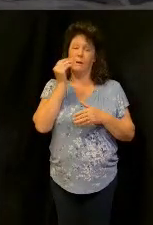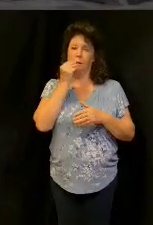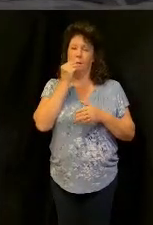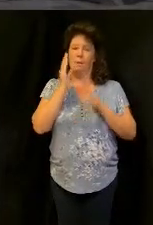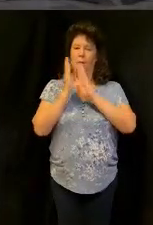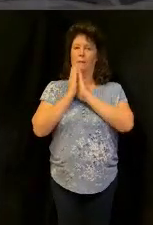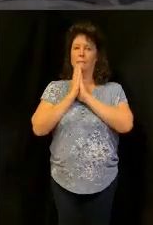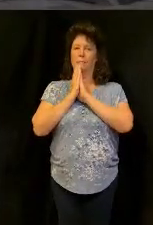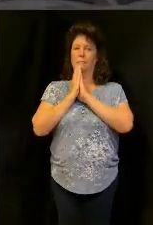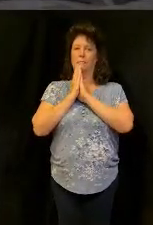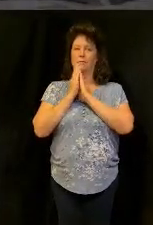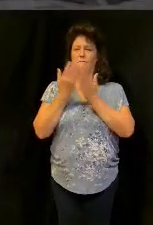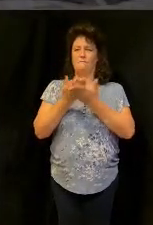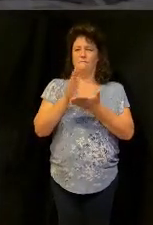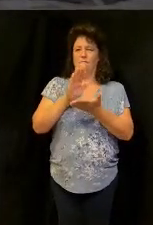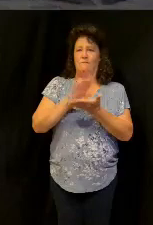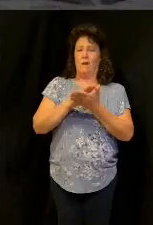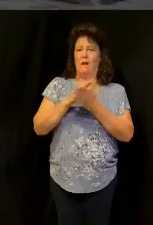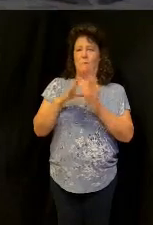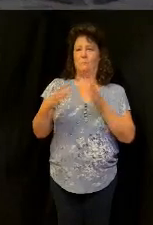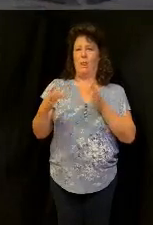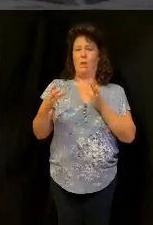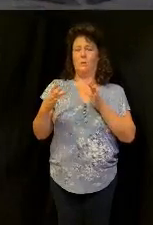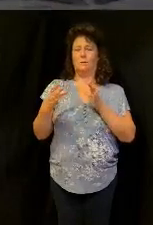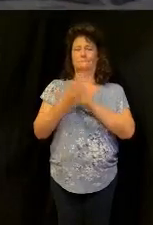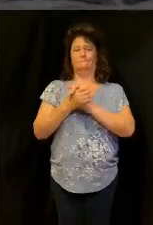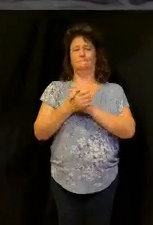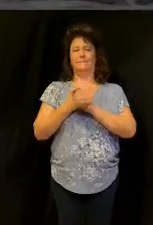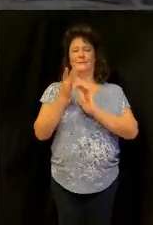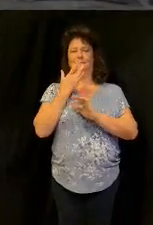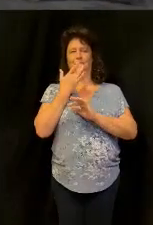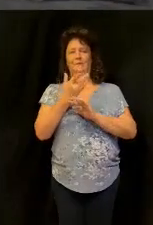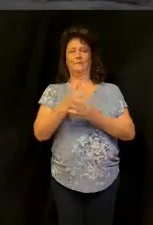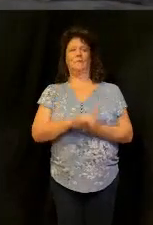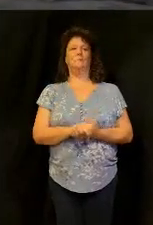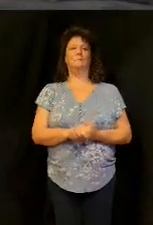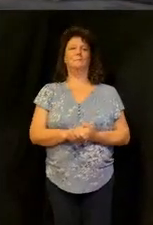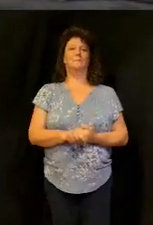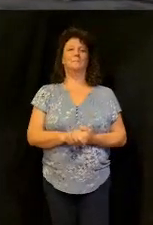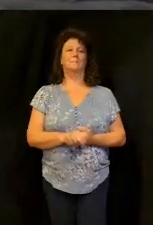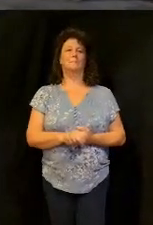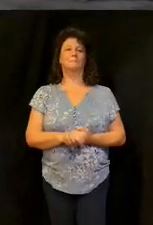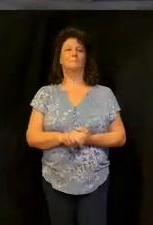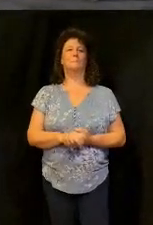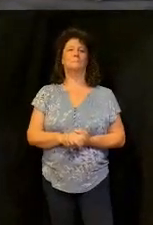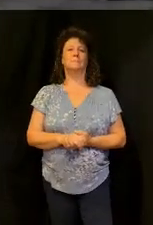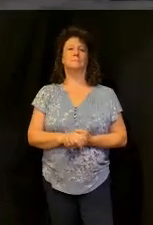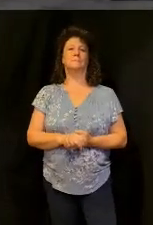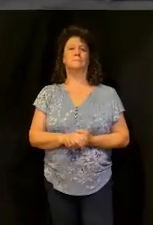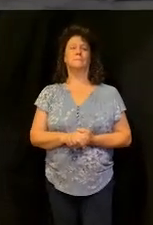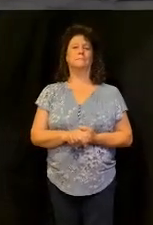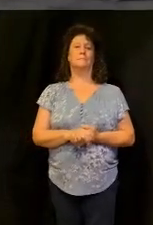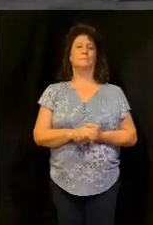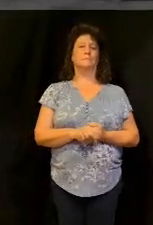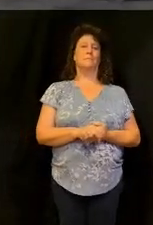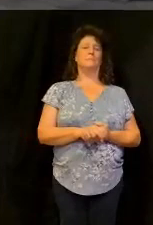fried bologna traeger bologna yeah hold on come here